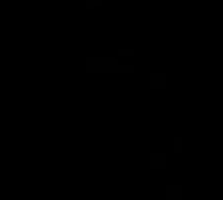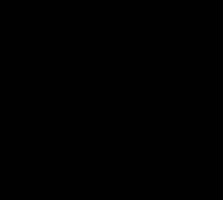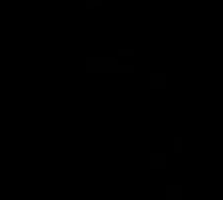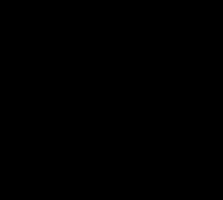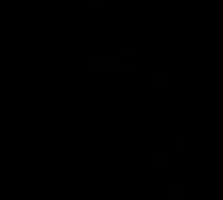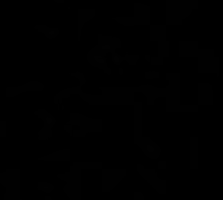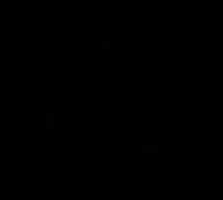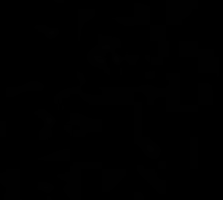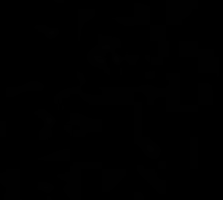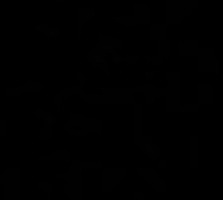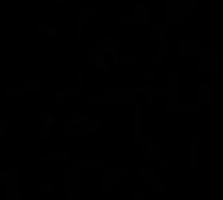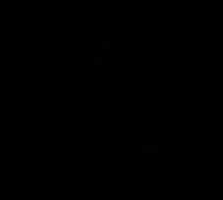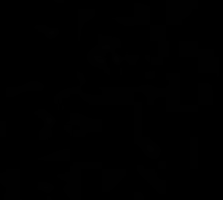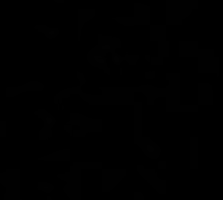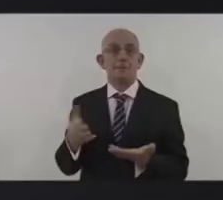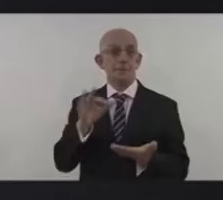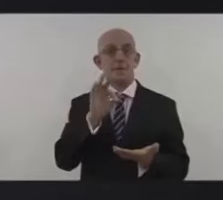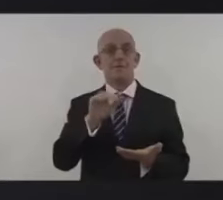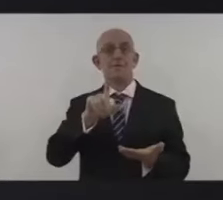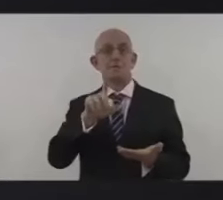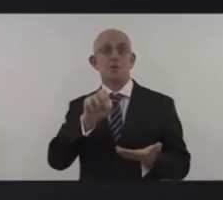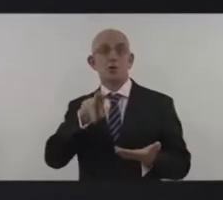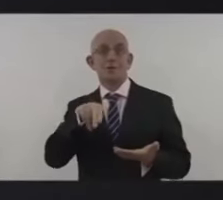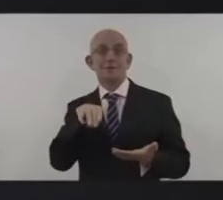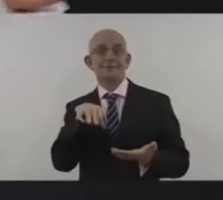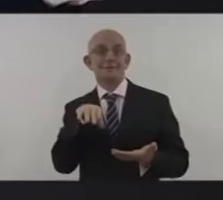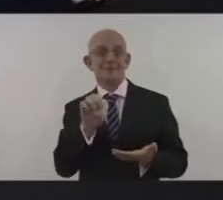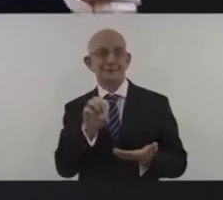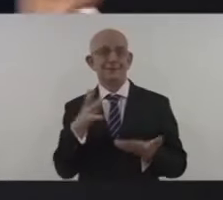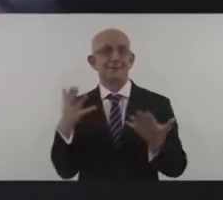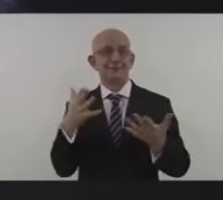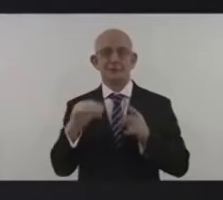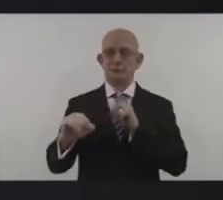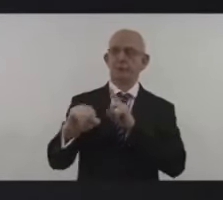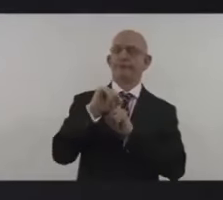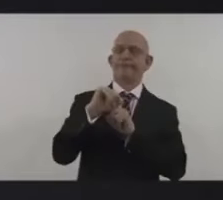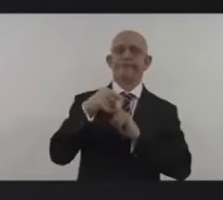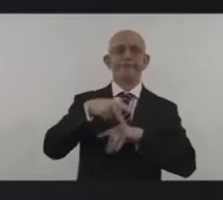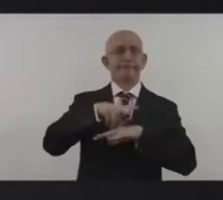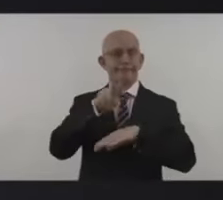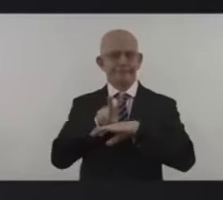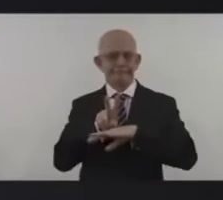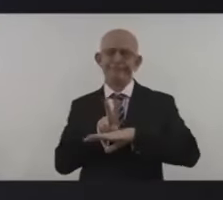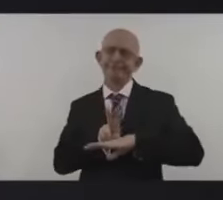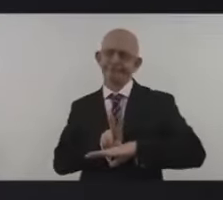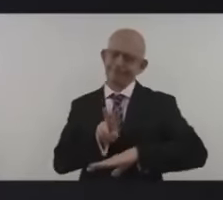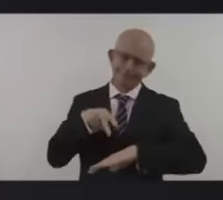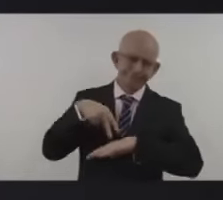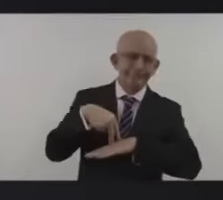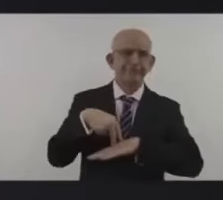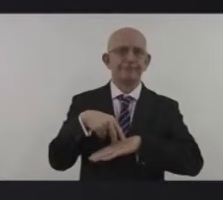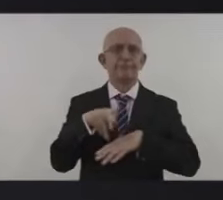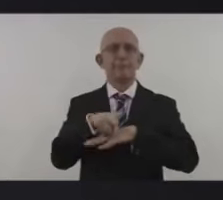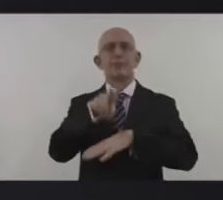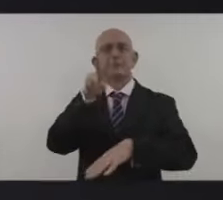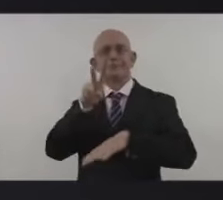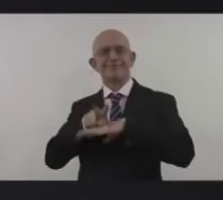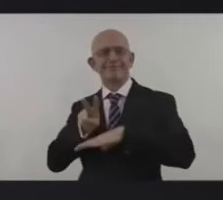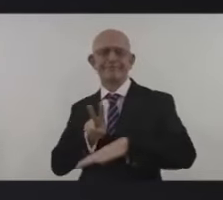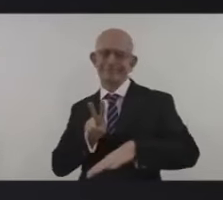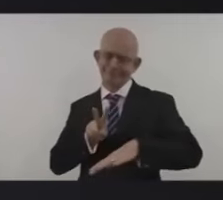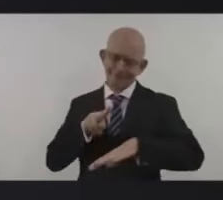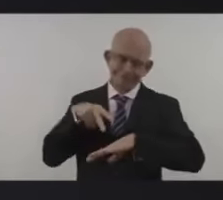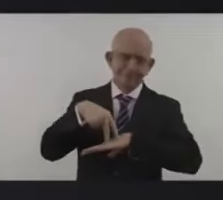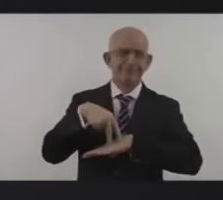new global climate finance goal steel said in his opening statement he said failure to reach climate goals would result